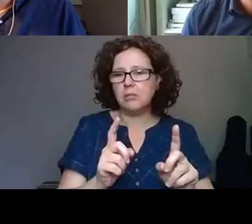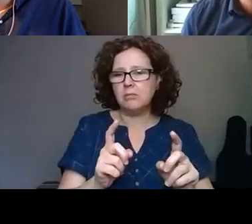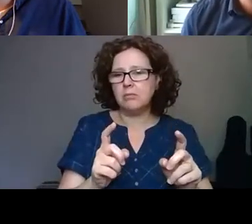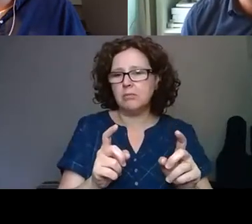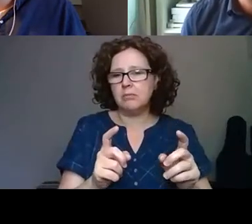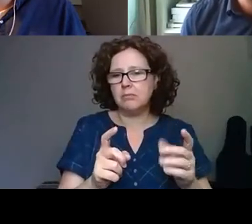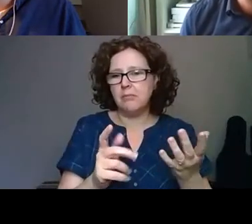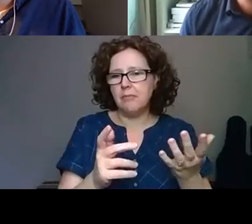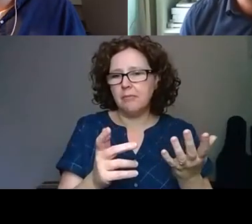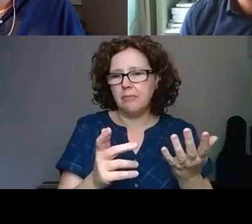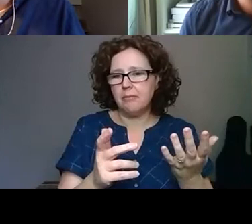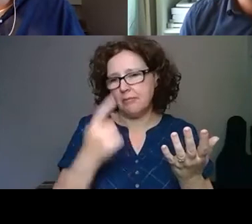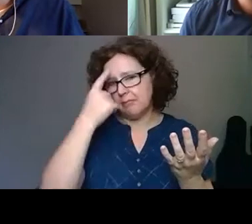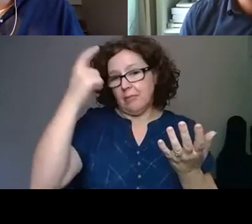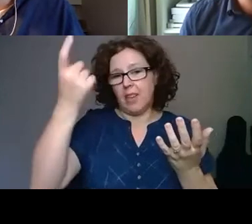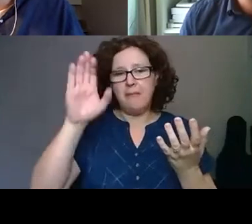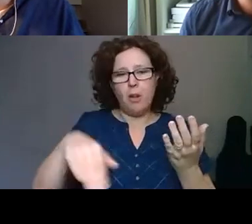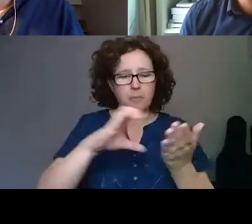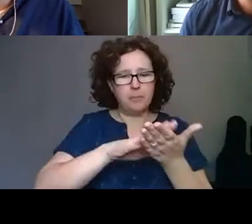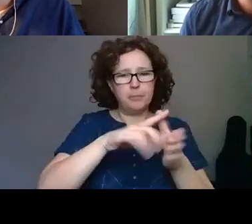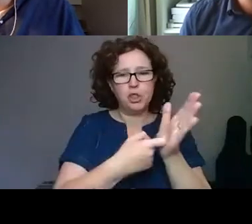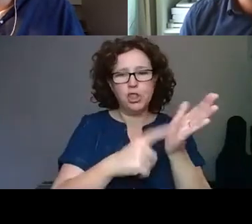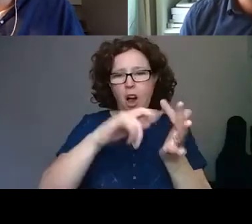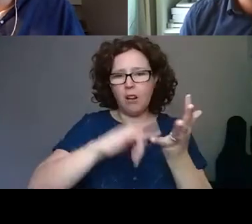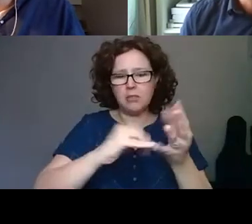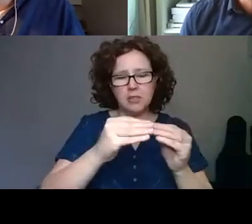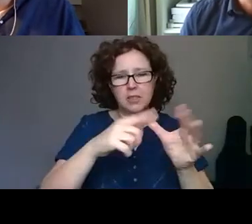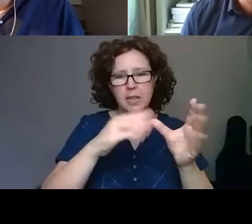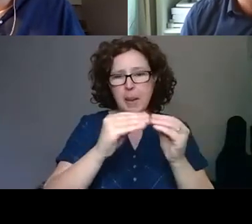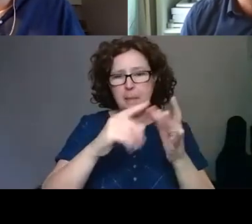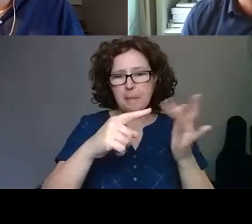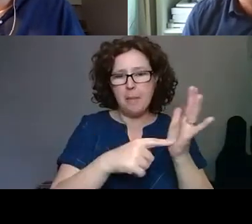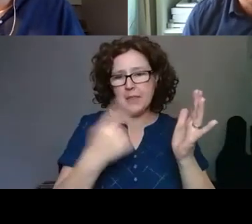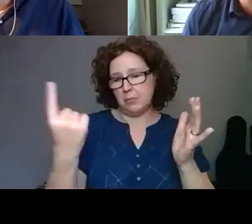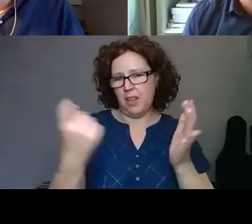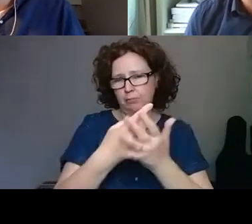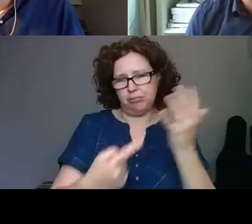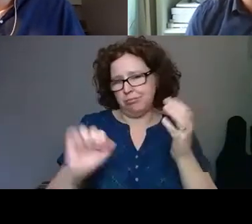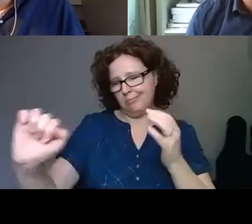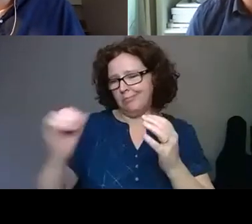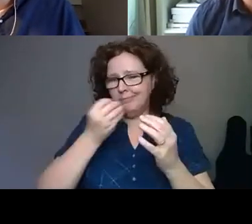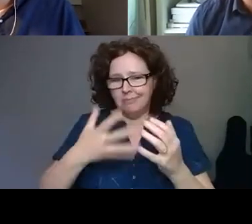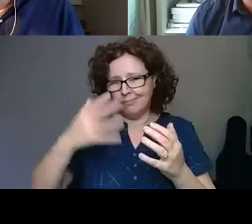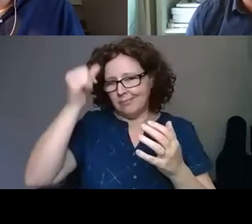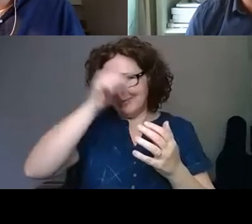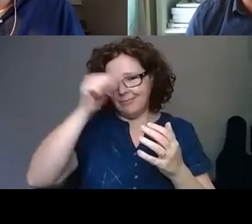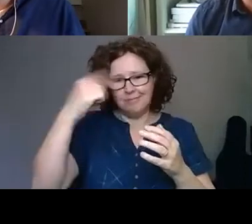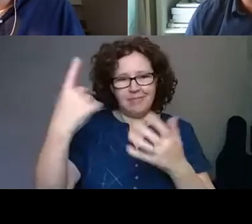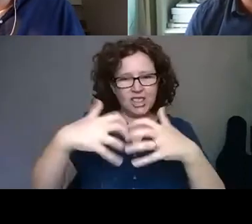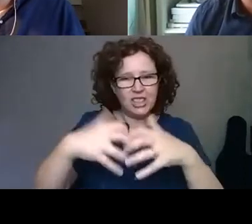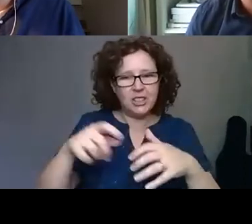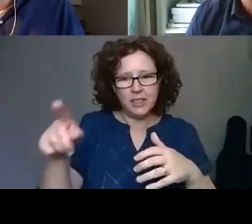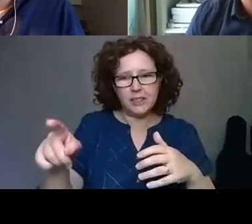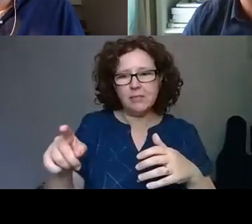inspired by Charles Babbage, the British, the polymath and engineer. His say